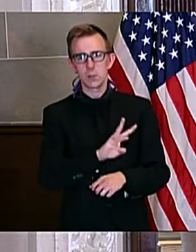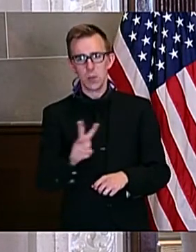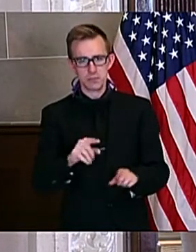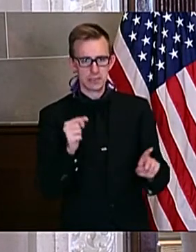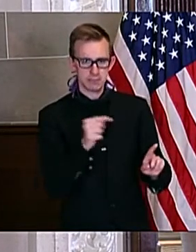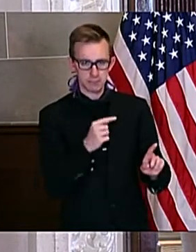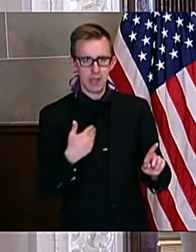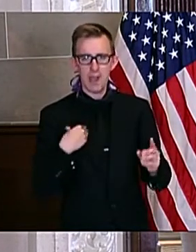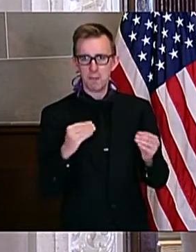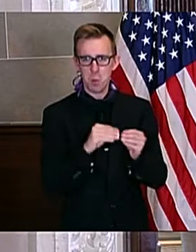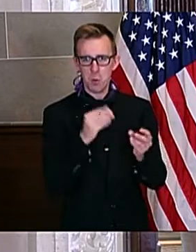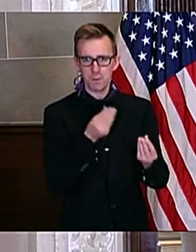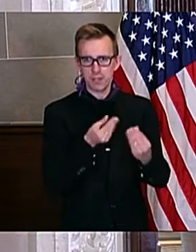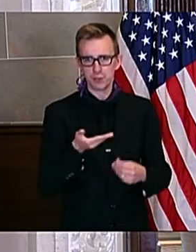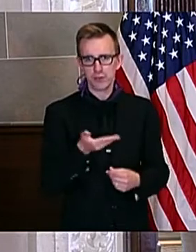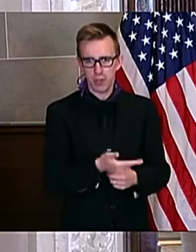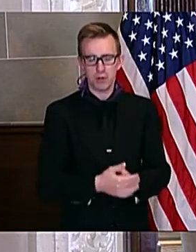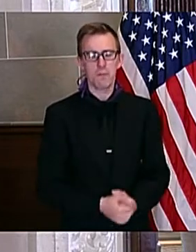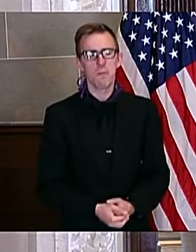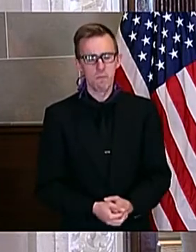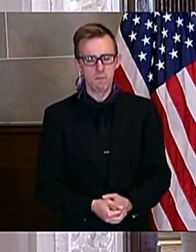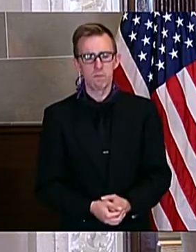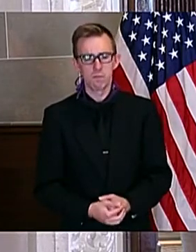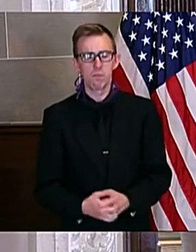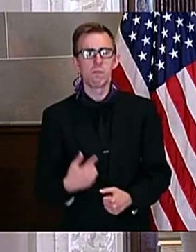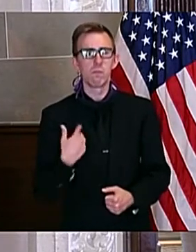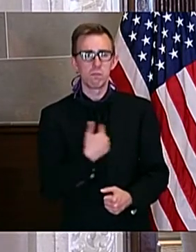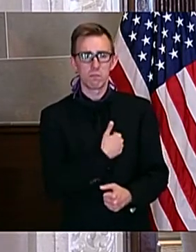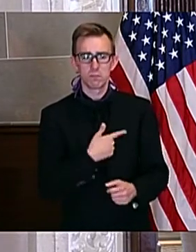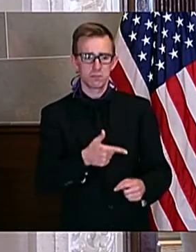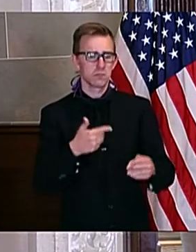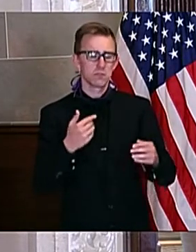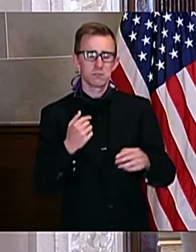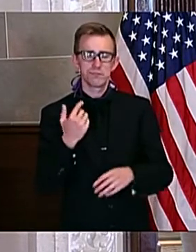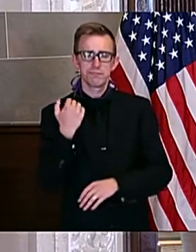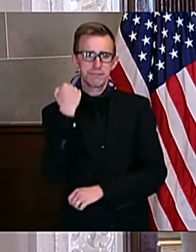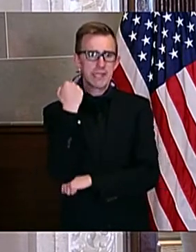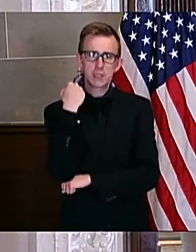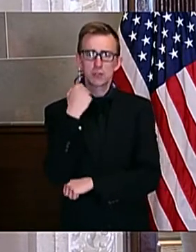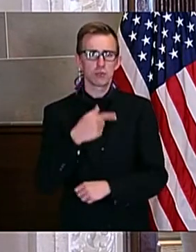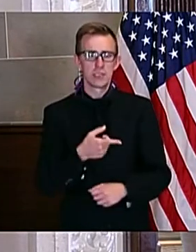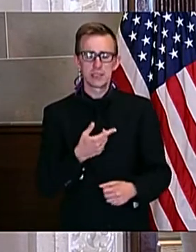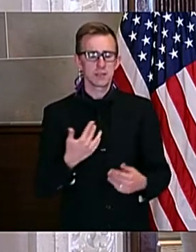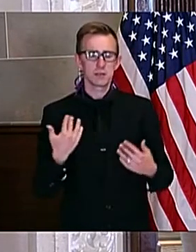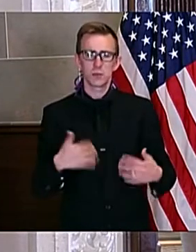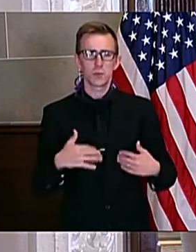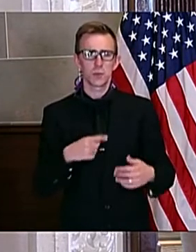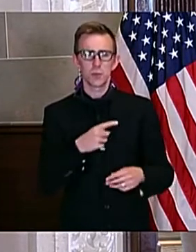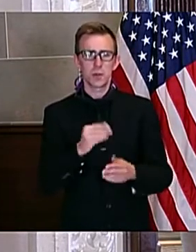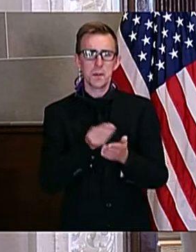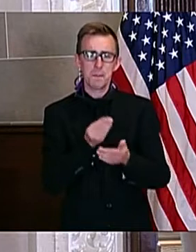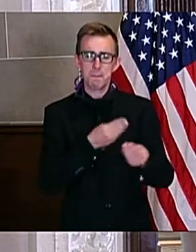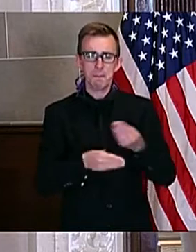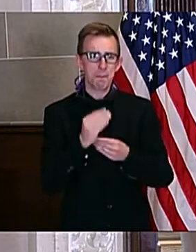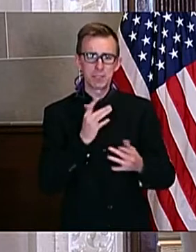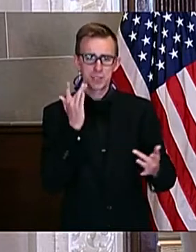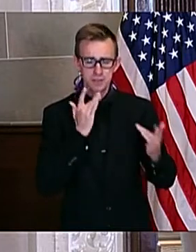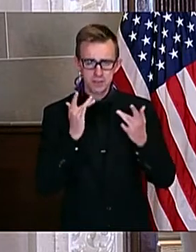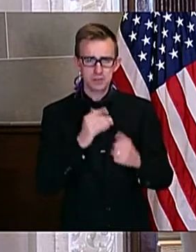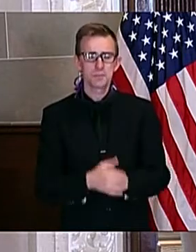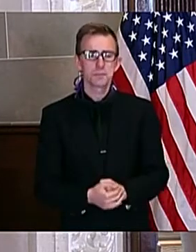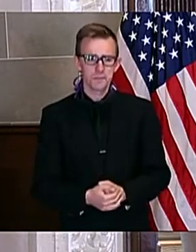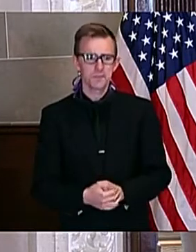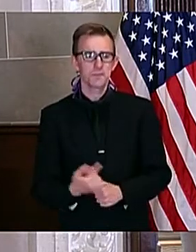We are embarking upon historic budget shortfalls, and we remain hopeful that they are temporary